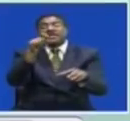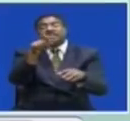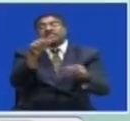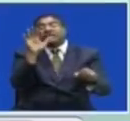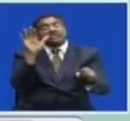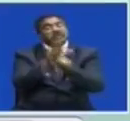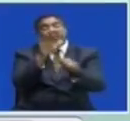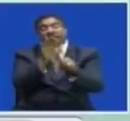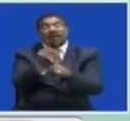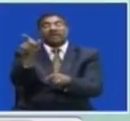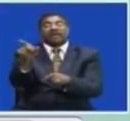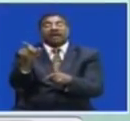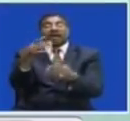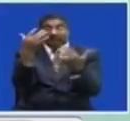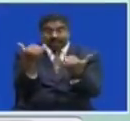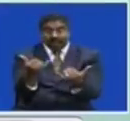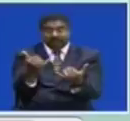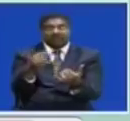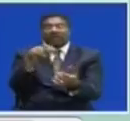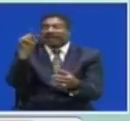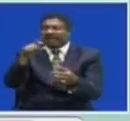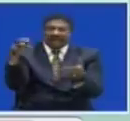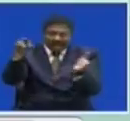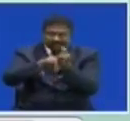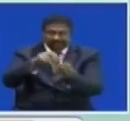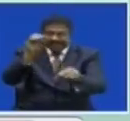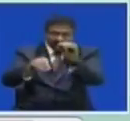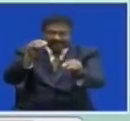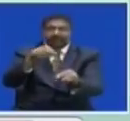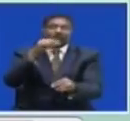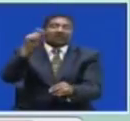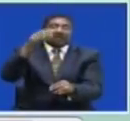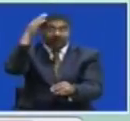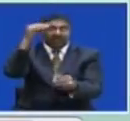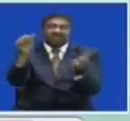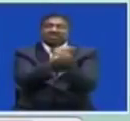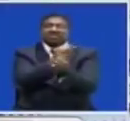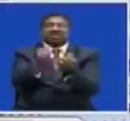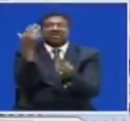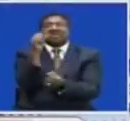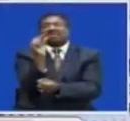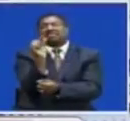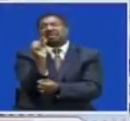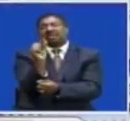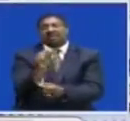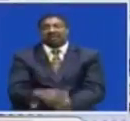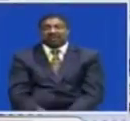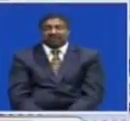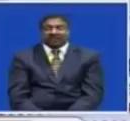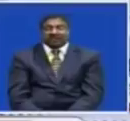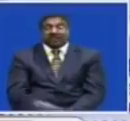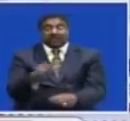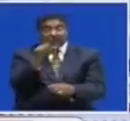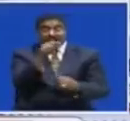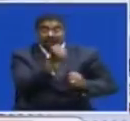wounds On the copper belt Will not require Any replanting As the damage Was minimal They are under control